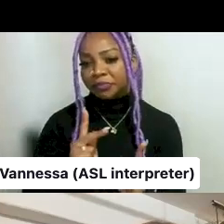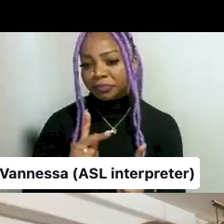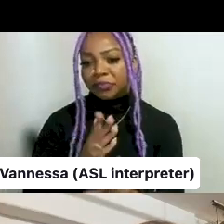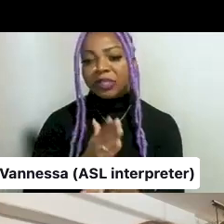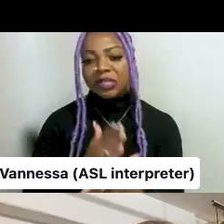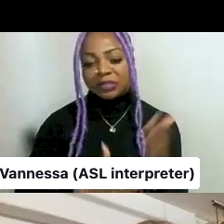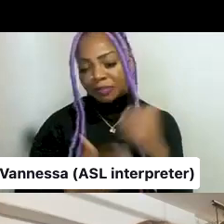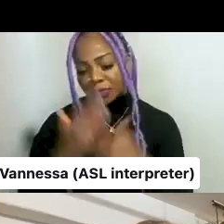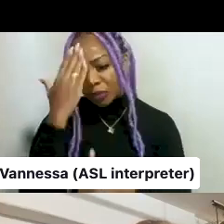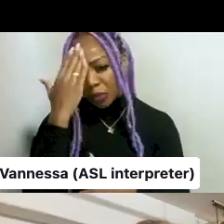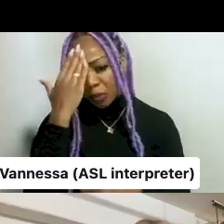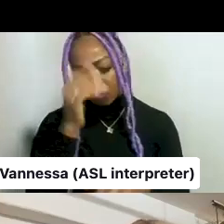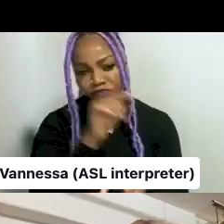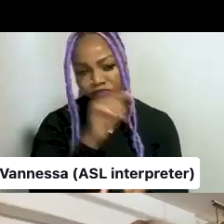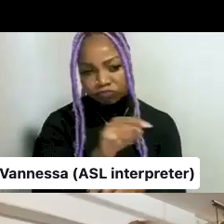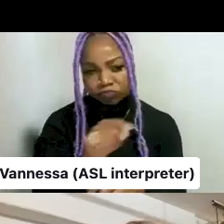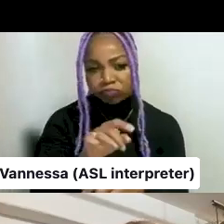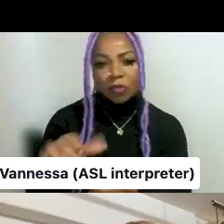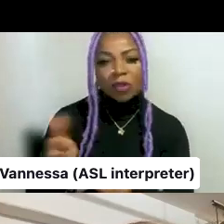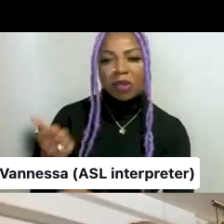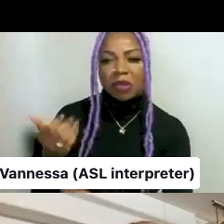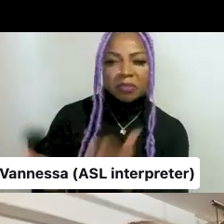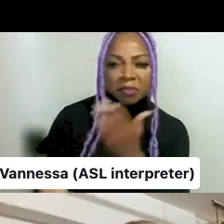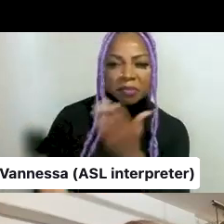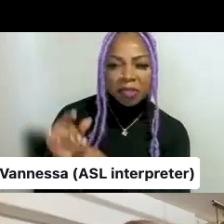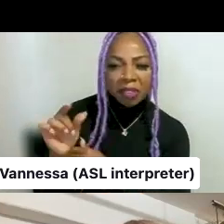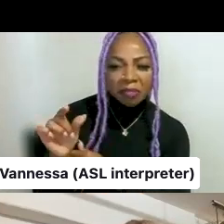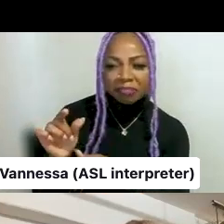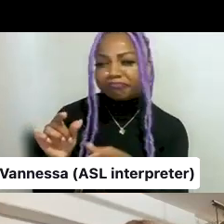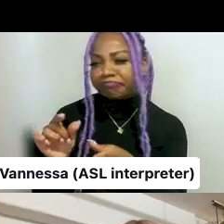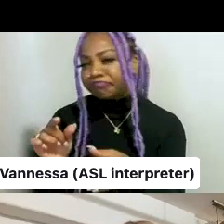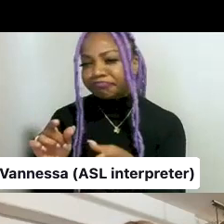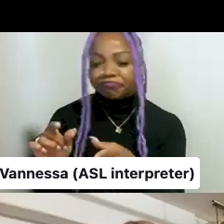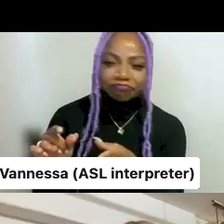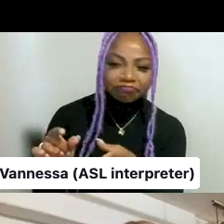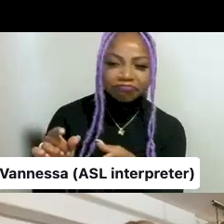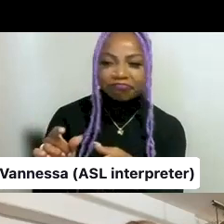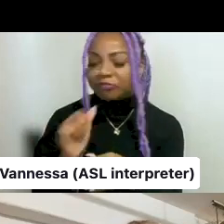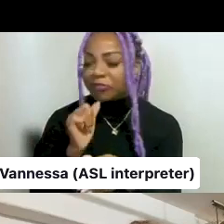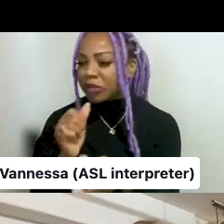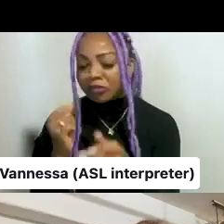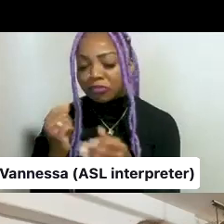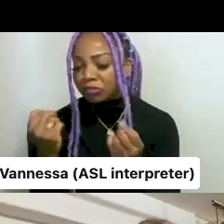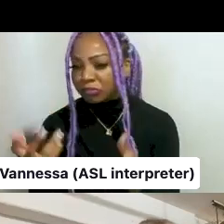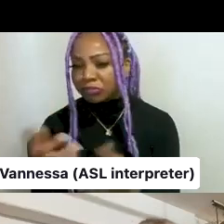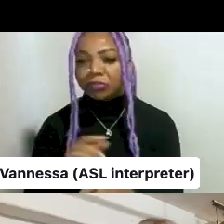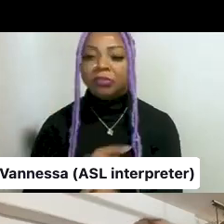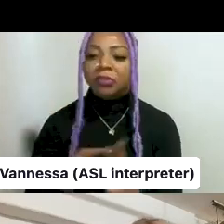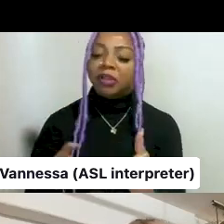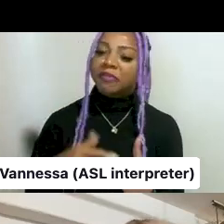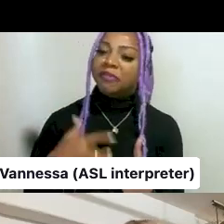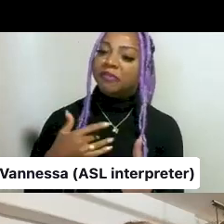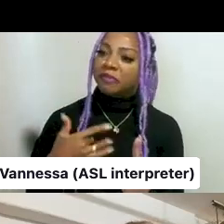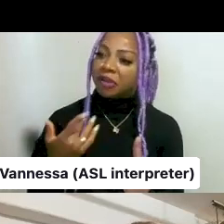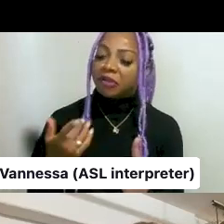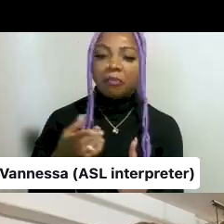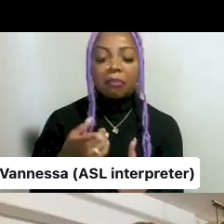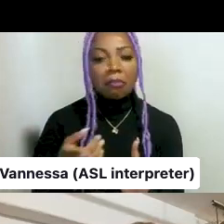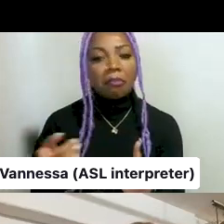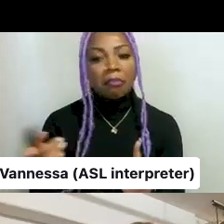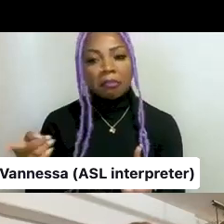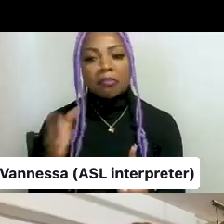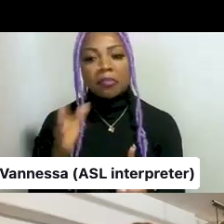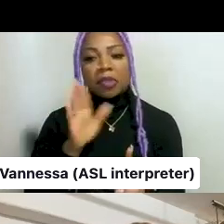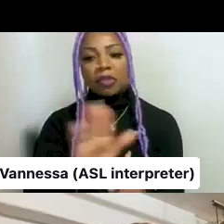really well and others, uh, were maybe a little bit more loose in our network, but we felt that they, uh, would have their own unique